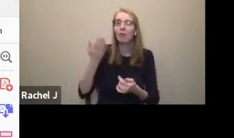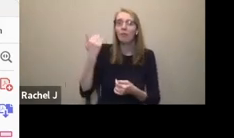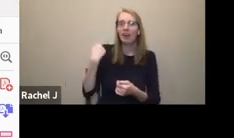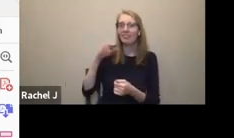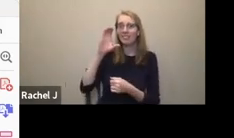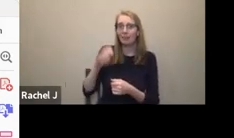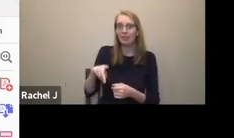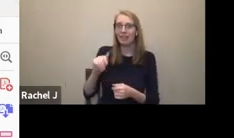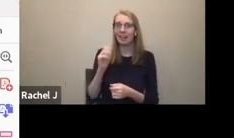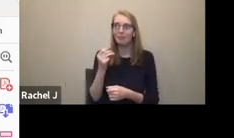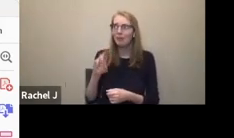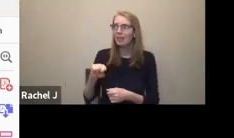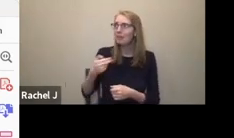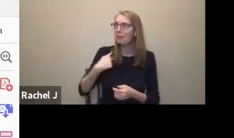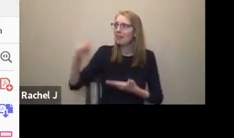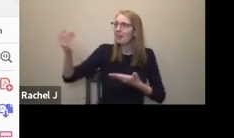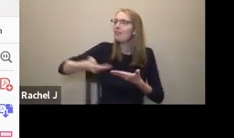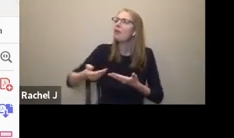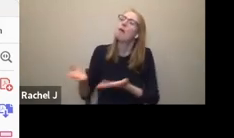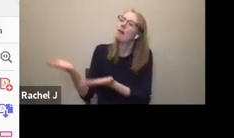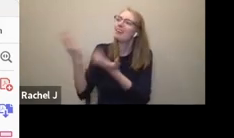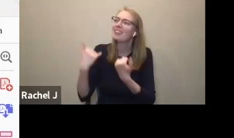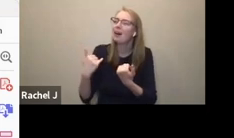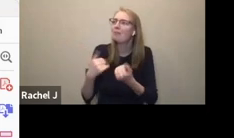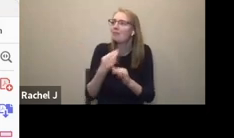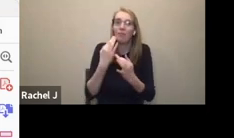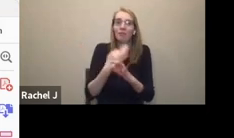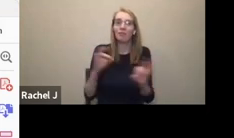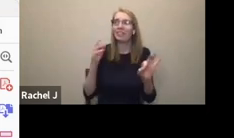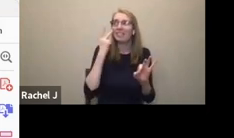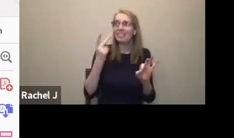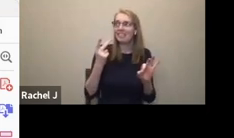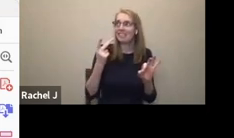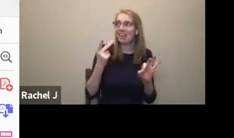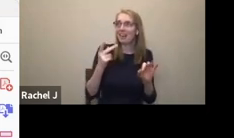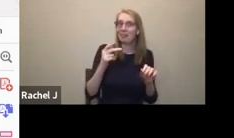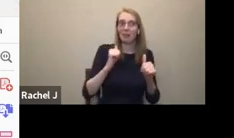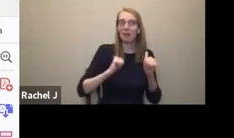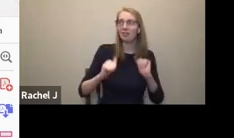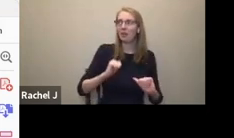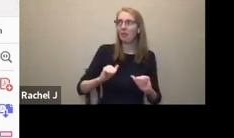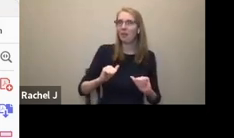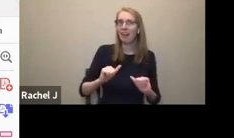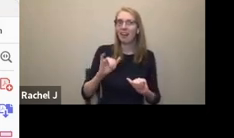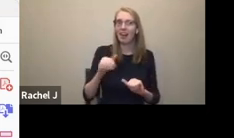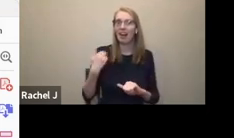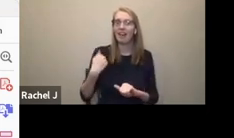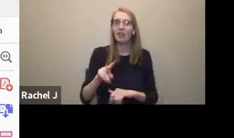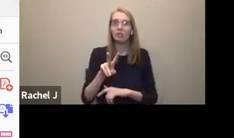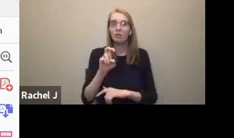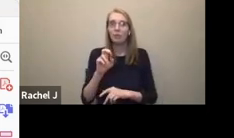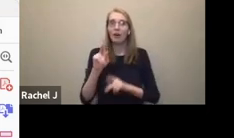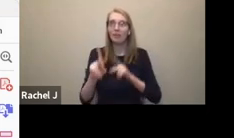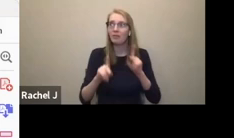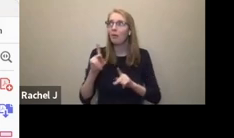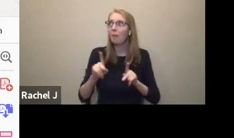as it for free and see a show that night. So we did a social story, we brought the whole group, the whole house, all 200 people, we walked them through